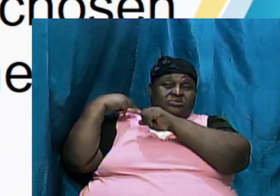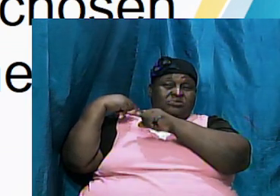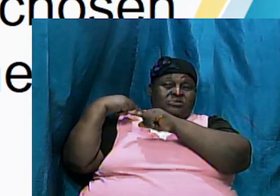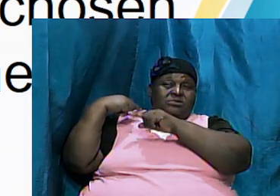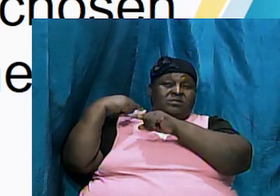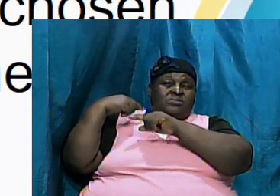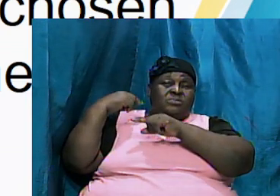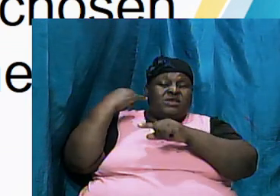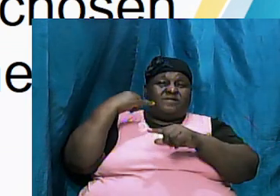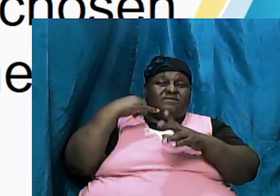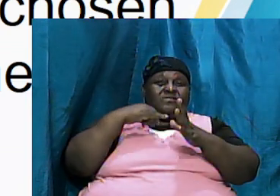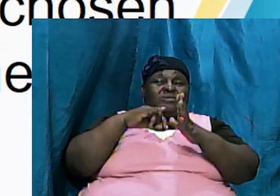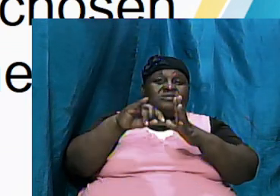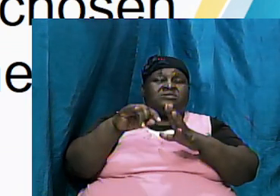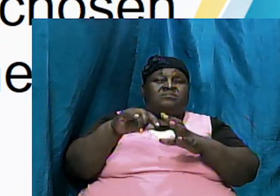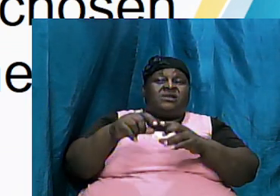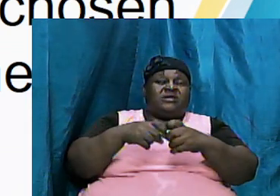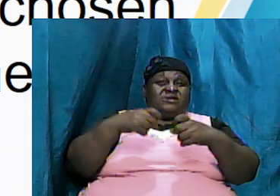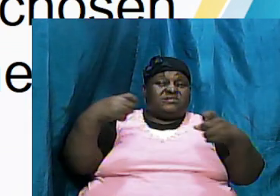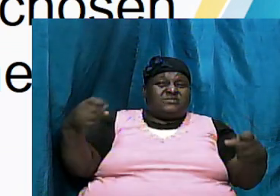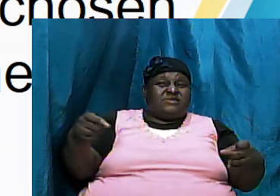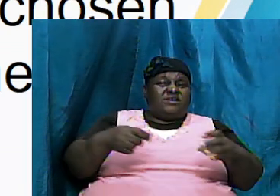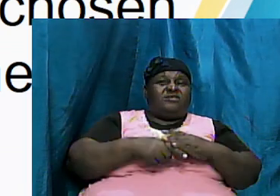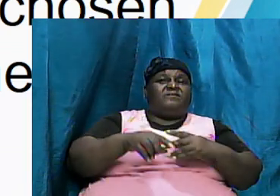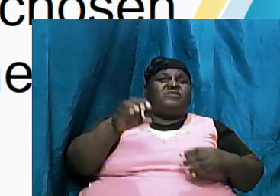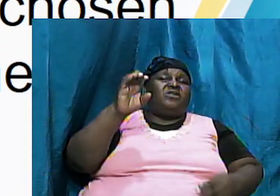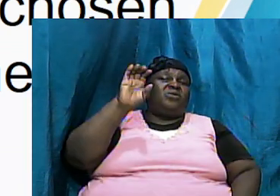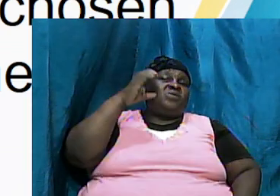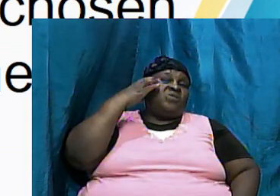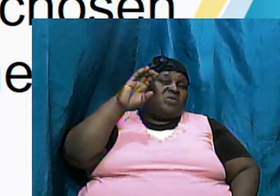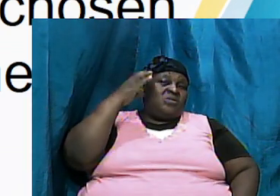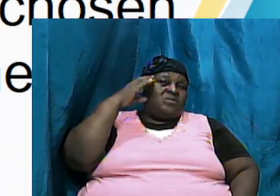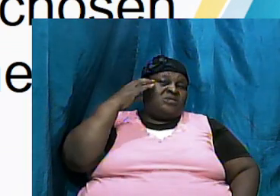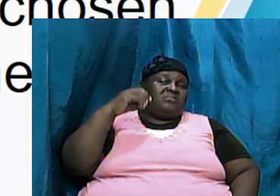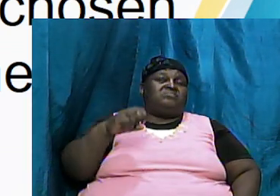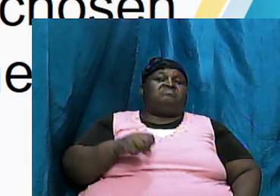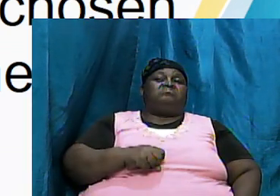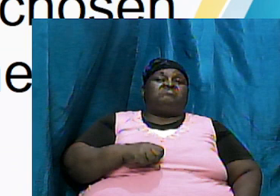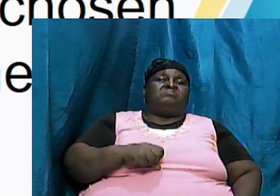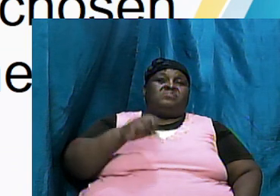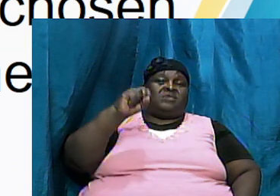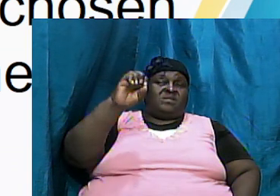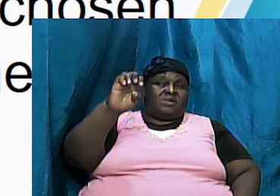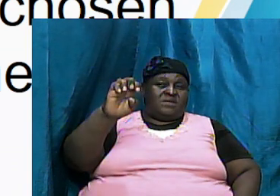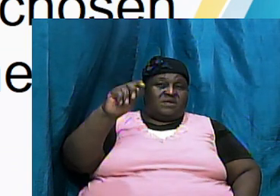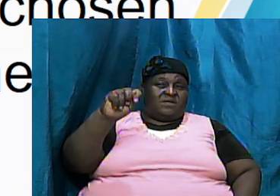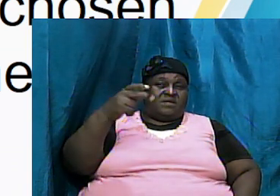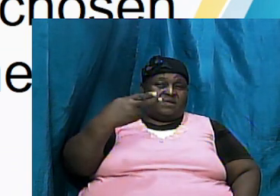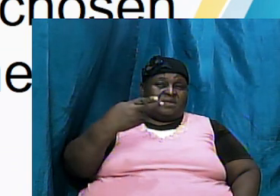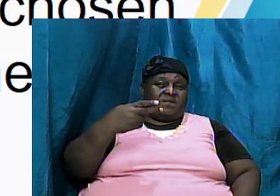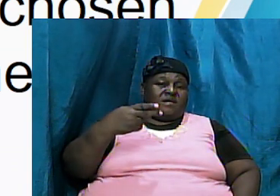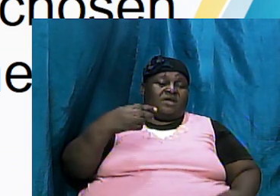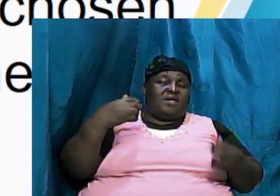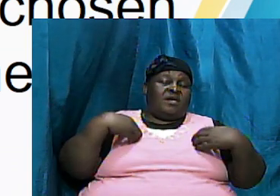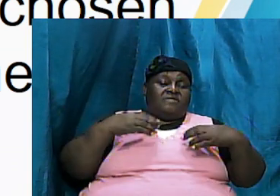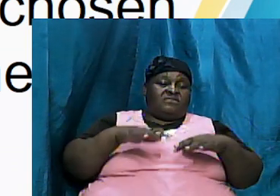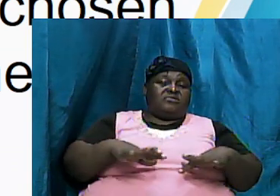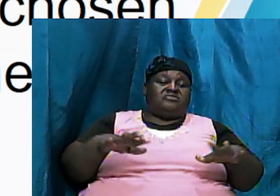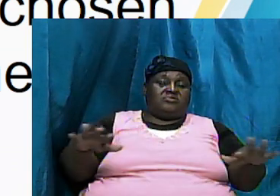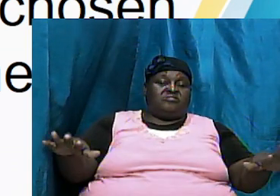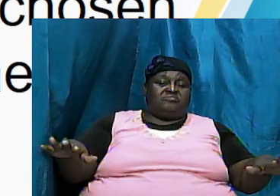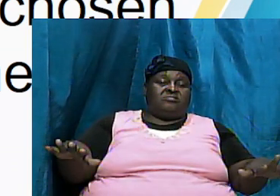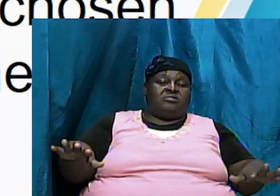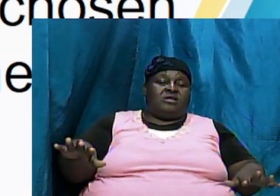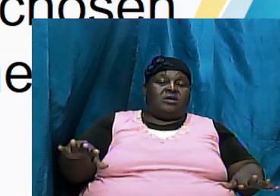of their cousins you remember now Seth had his children but his brother his big brother Cain